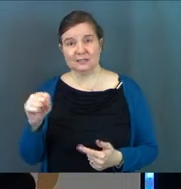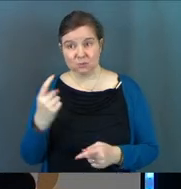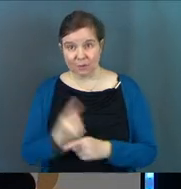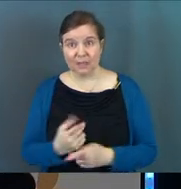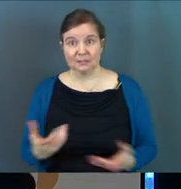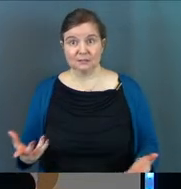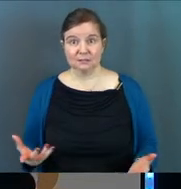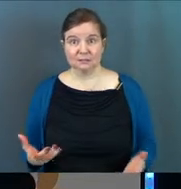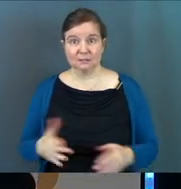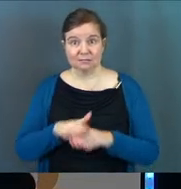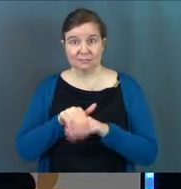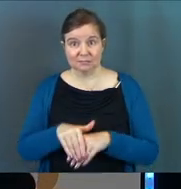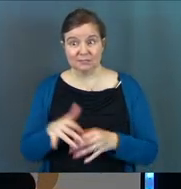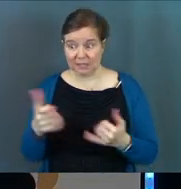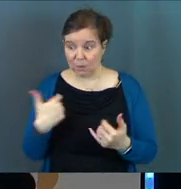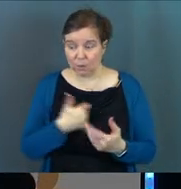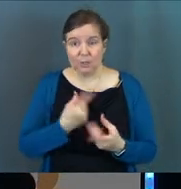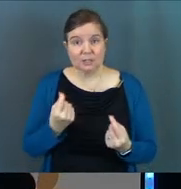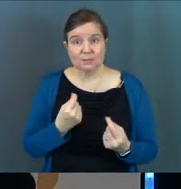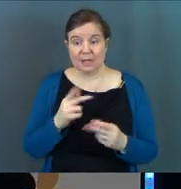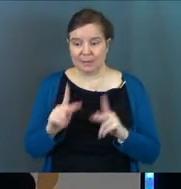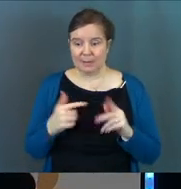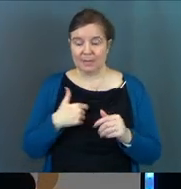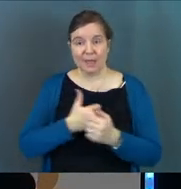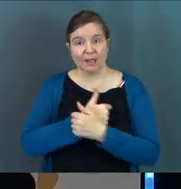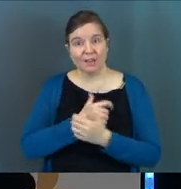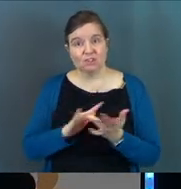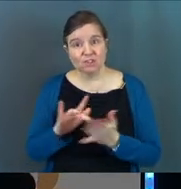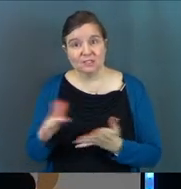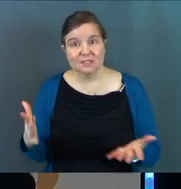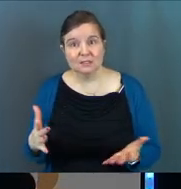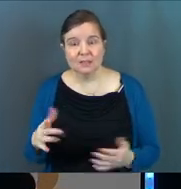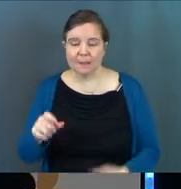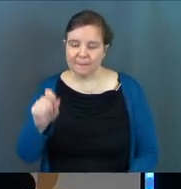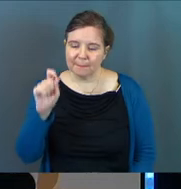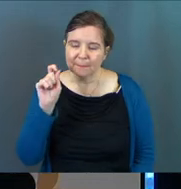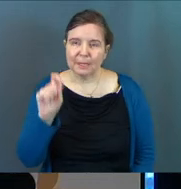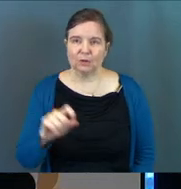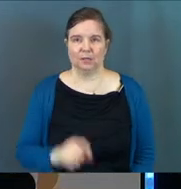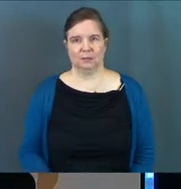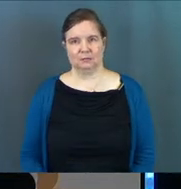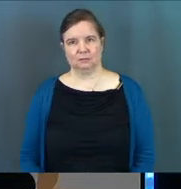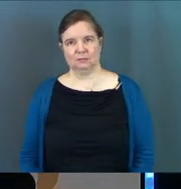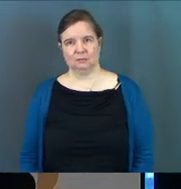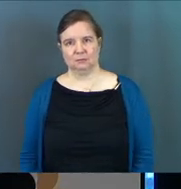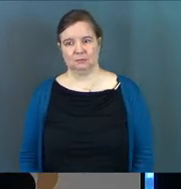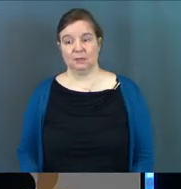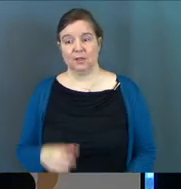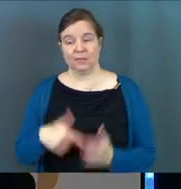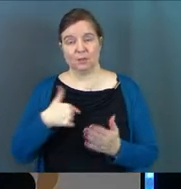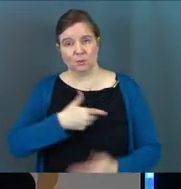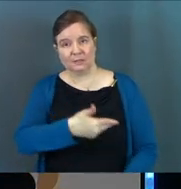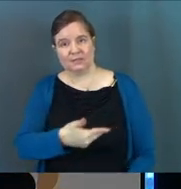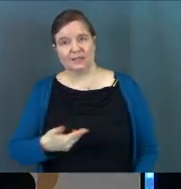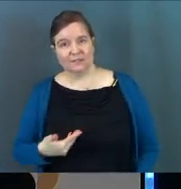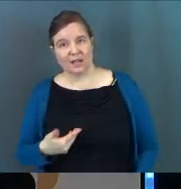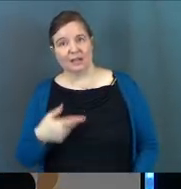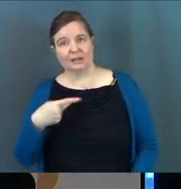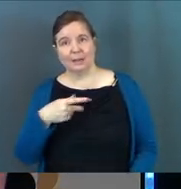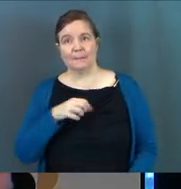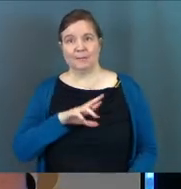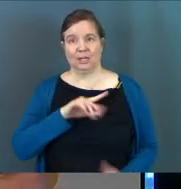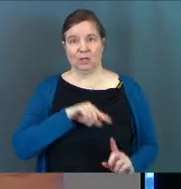Yes, we are. Could we just be a people that loves Jesus? Period. That's what he's invited people,